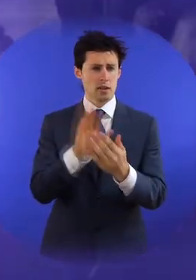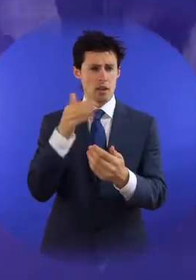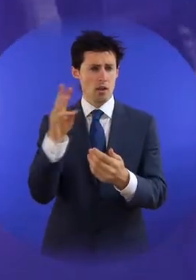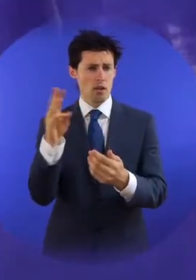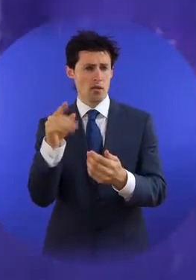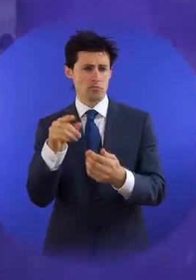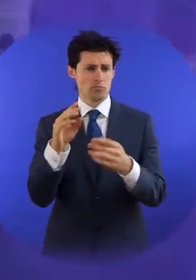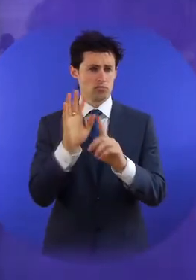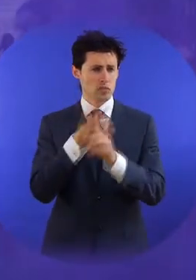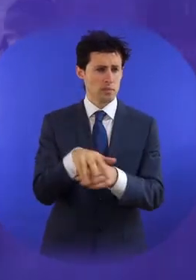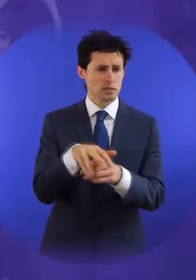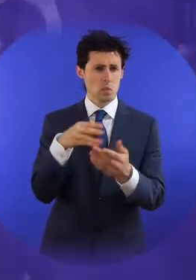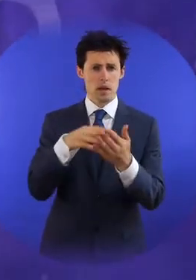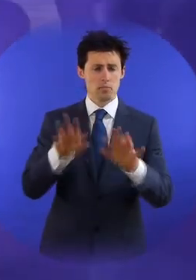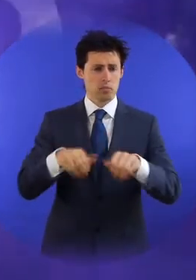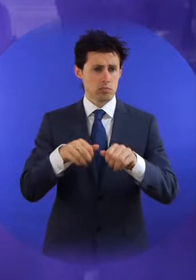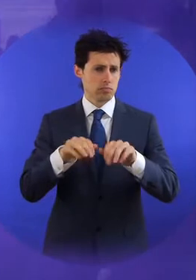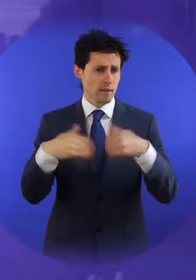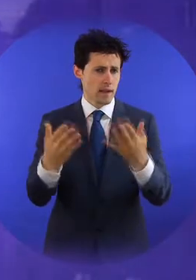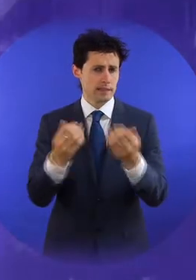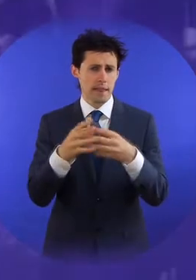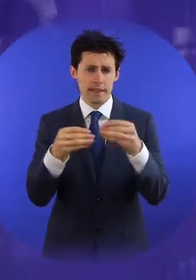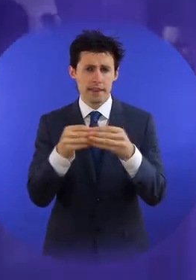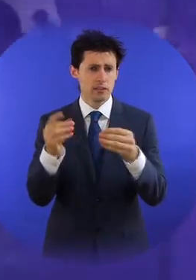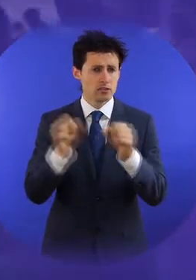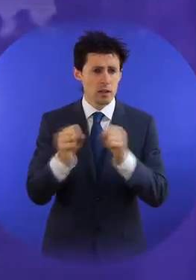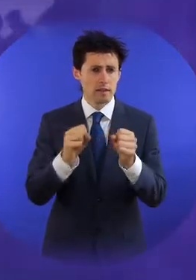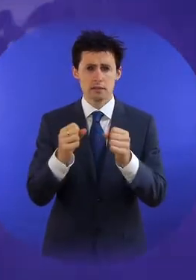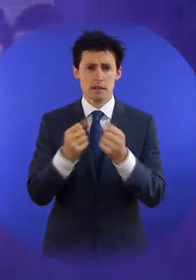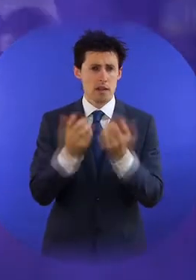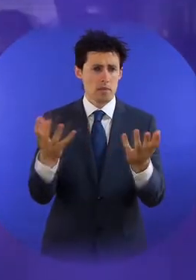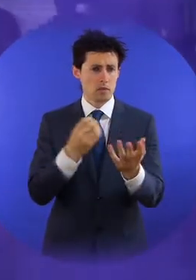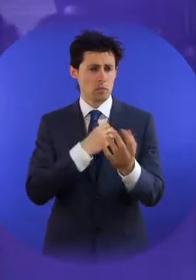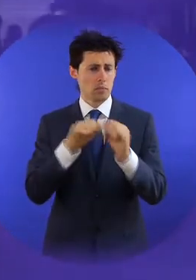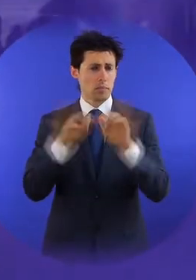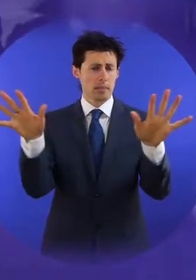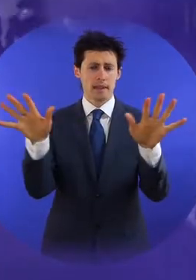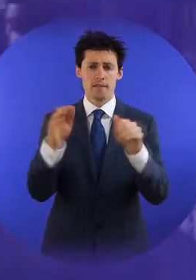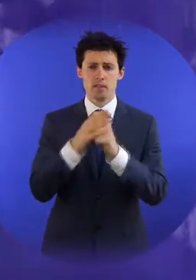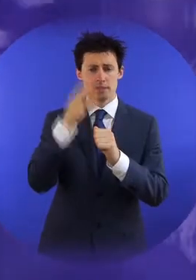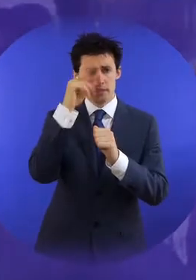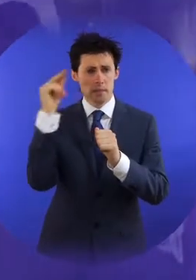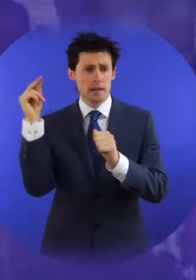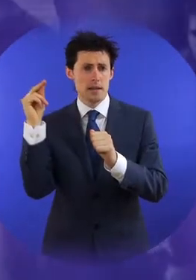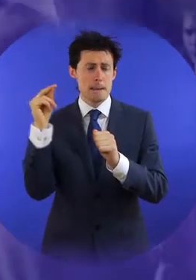promotion, access to employment, dismissal and harassment.